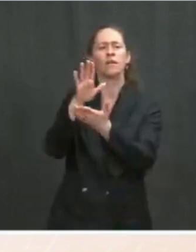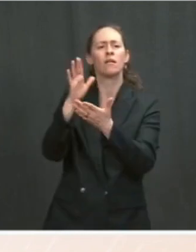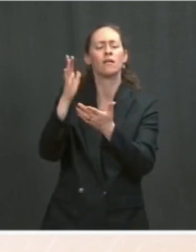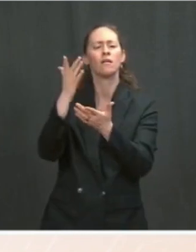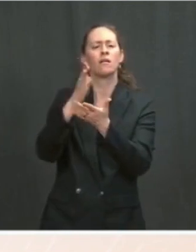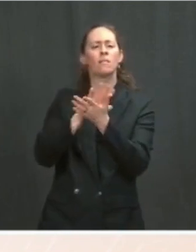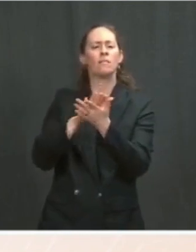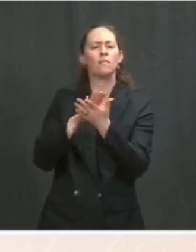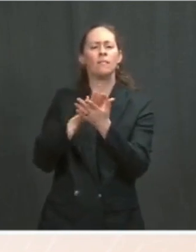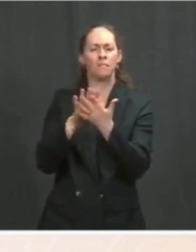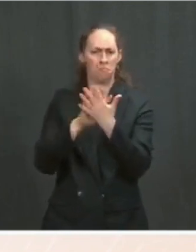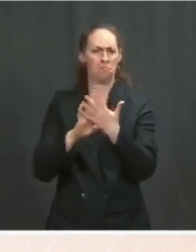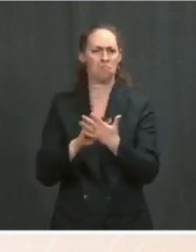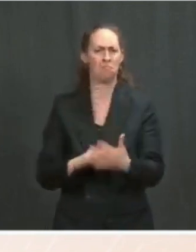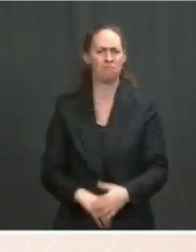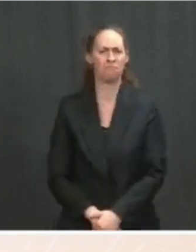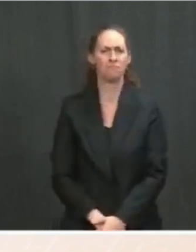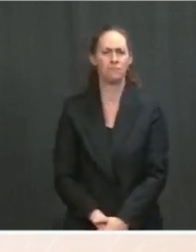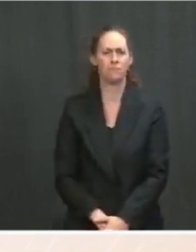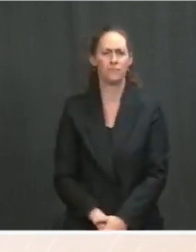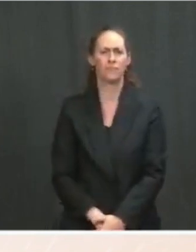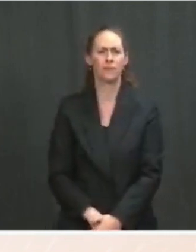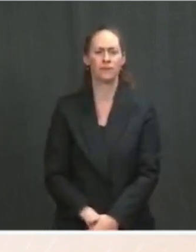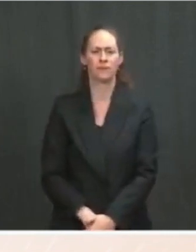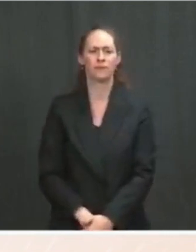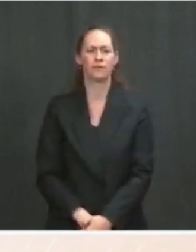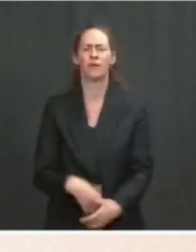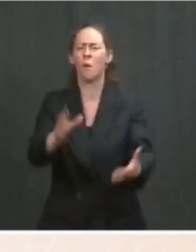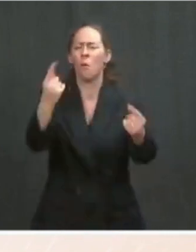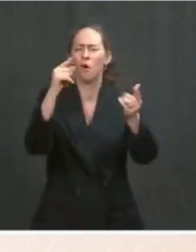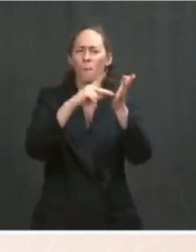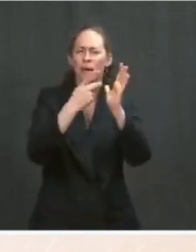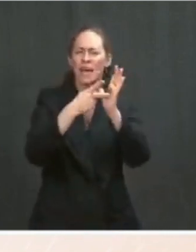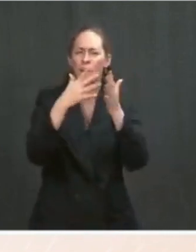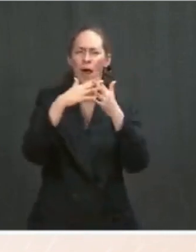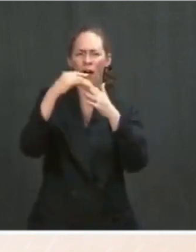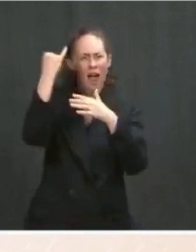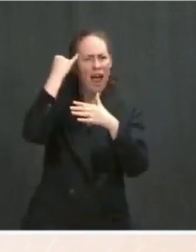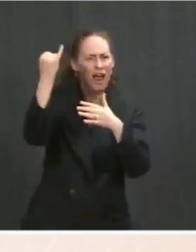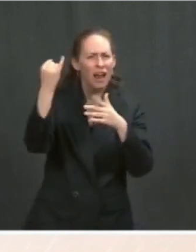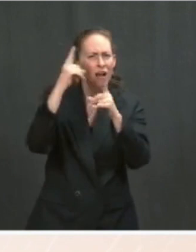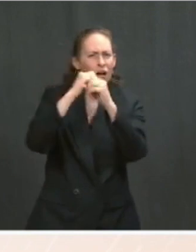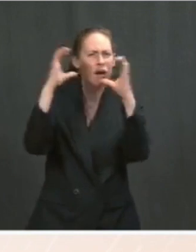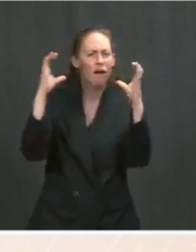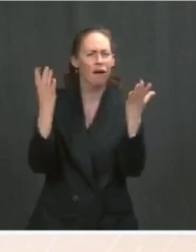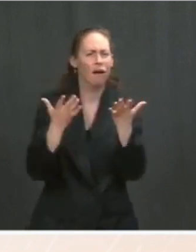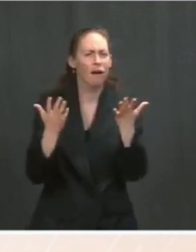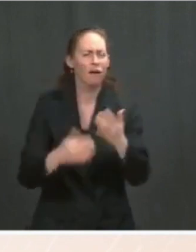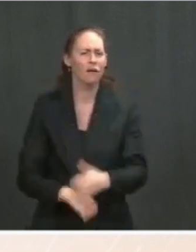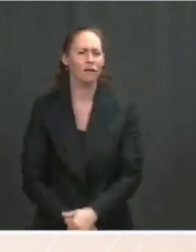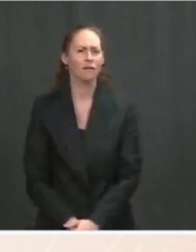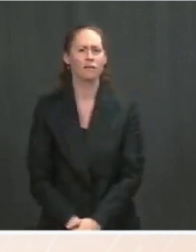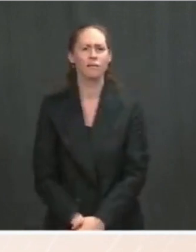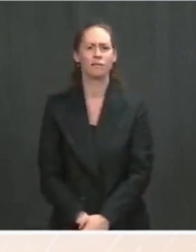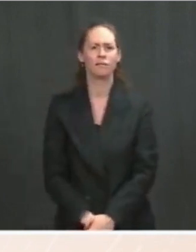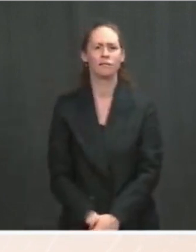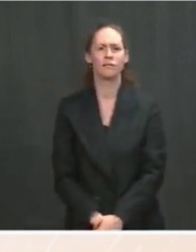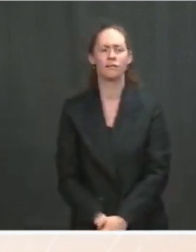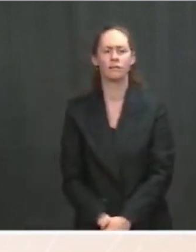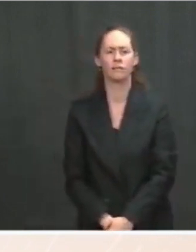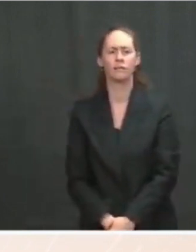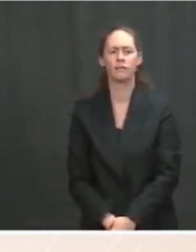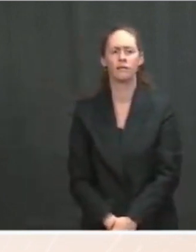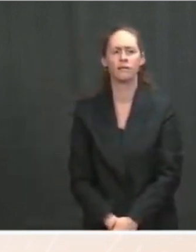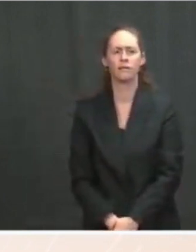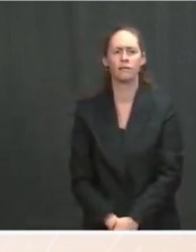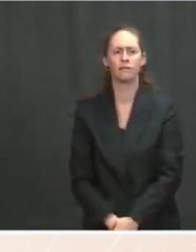that are indoctrinating our youth? The legislation doesn't lay out the precise. Oh, he's not specific about the indoctrination by